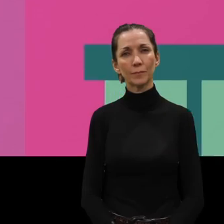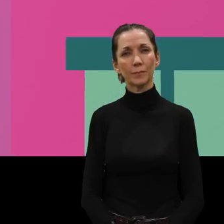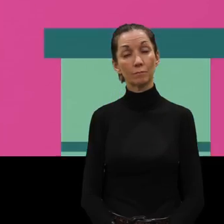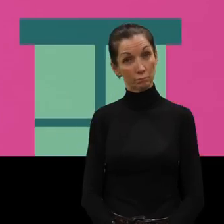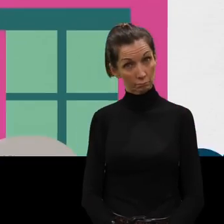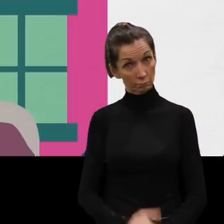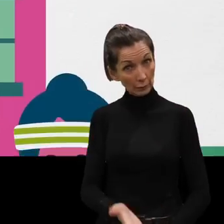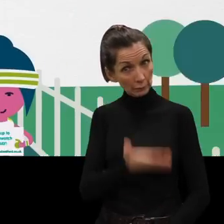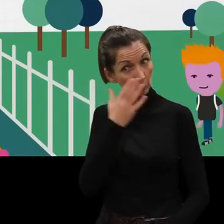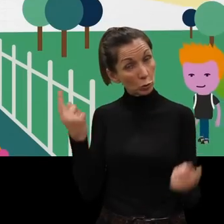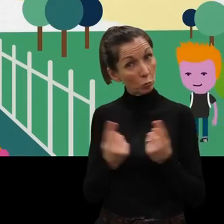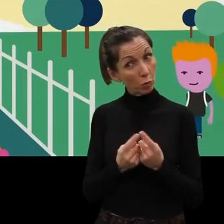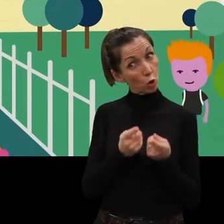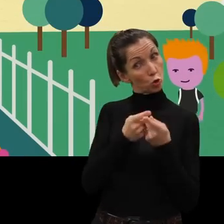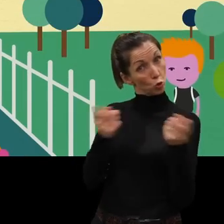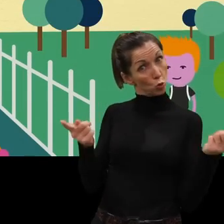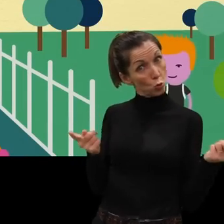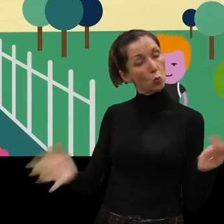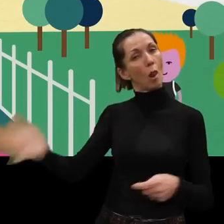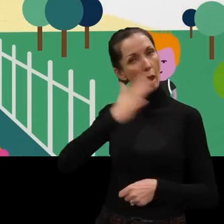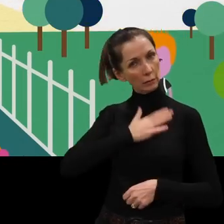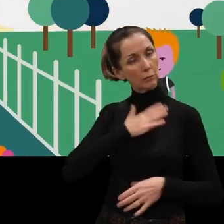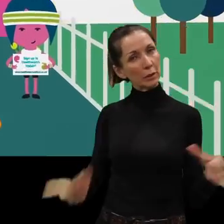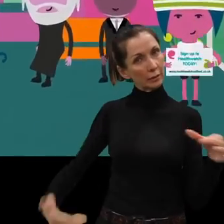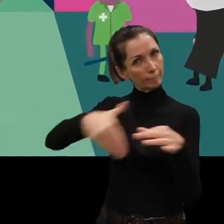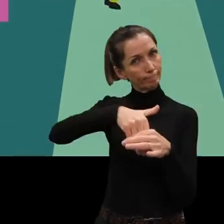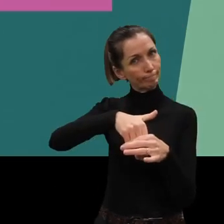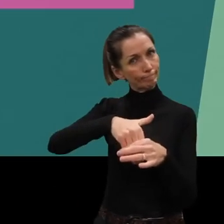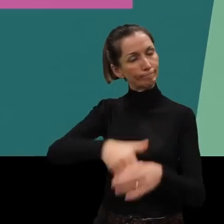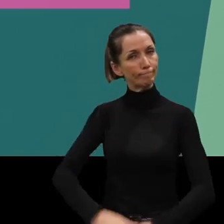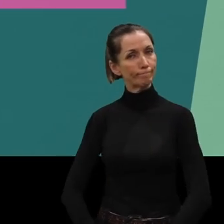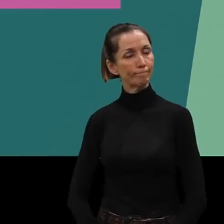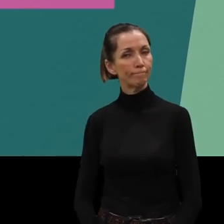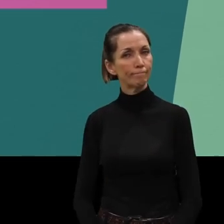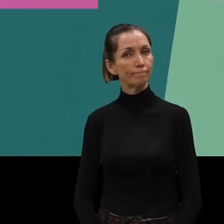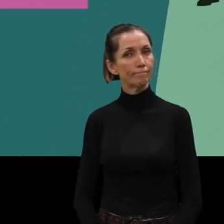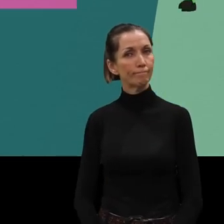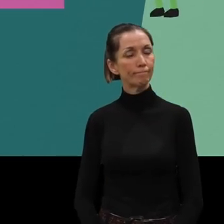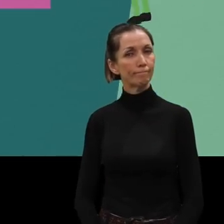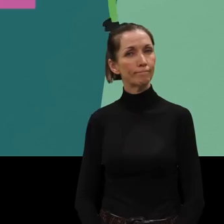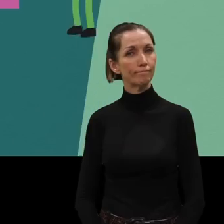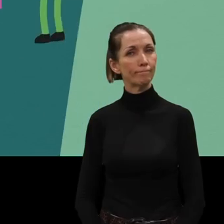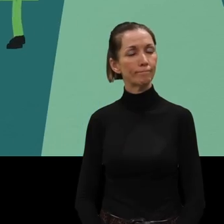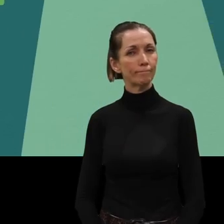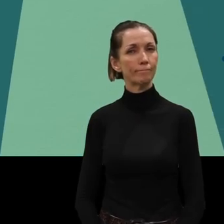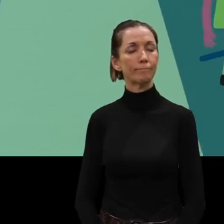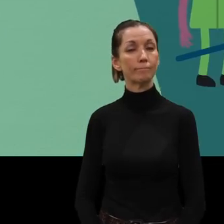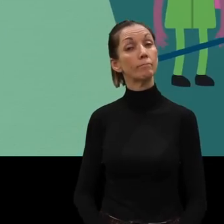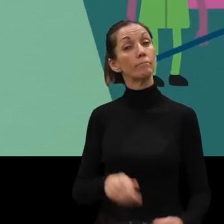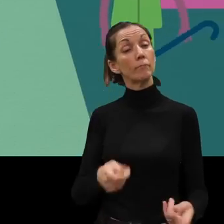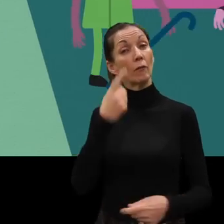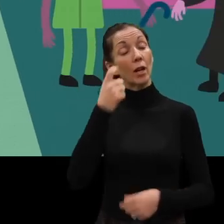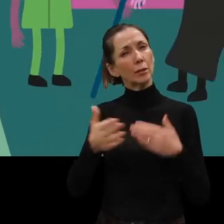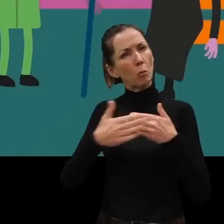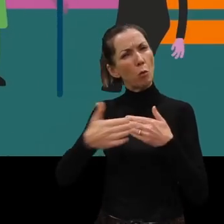now doesn't that sound like something you'd like to be part of to